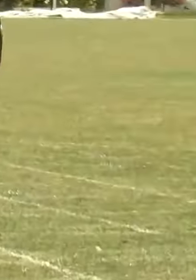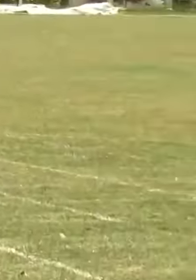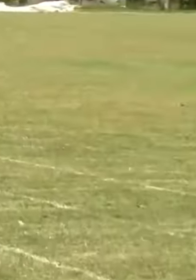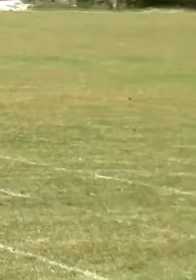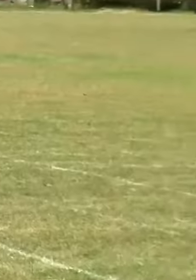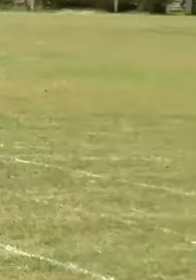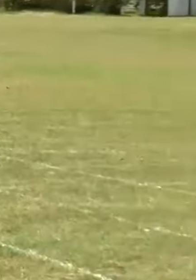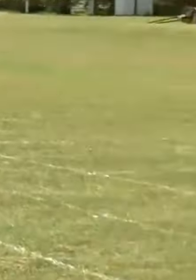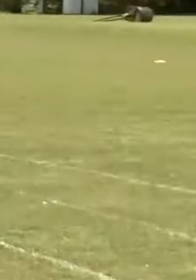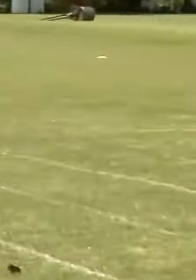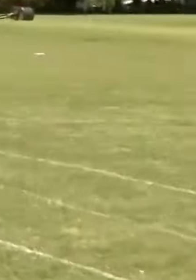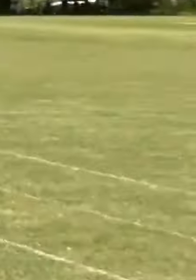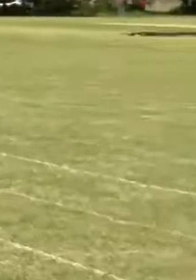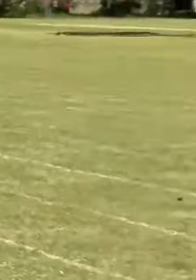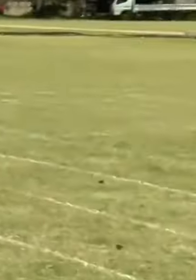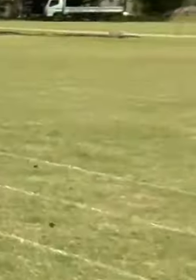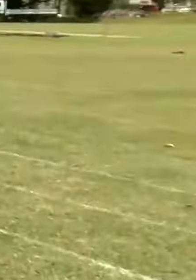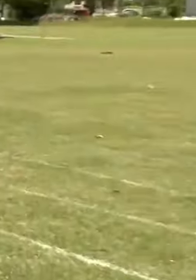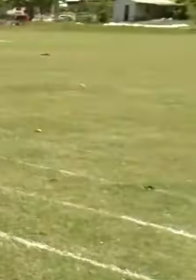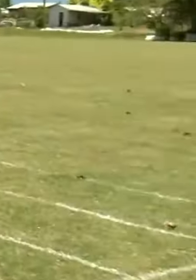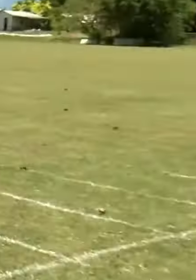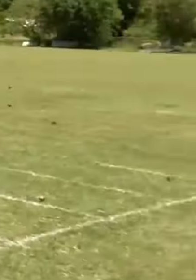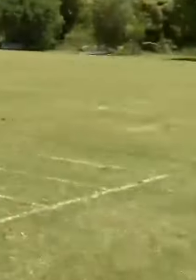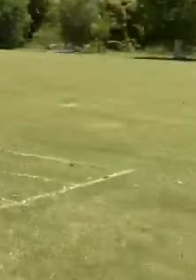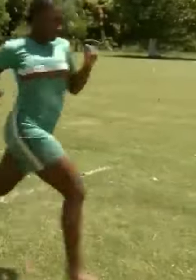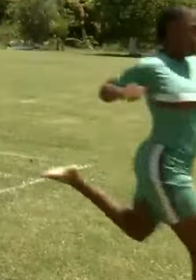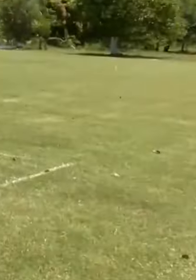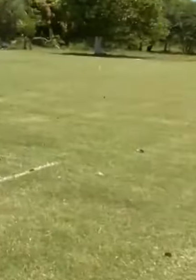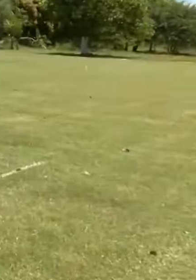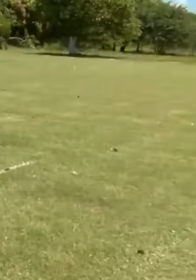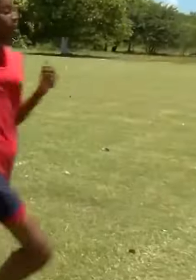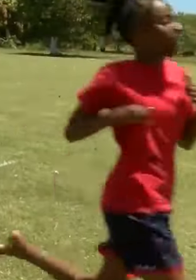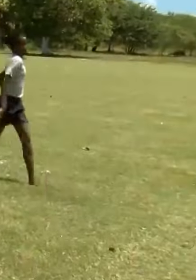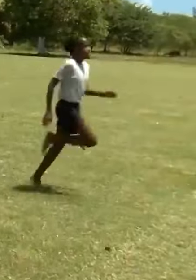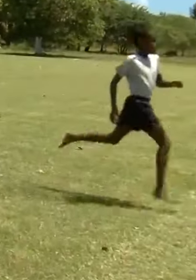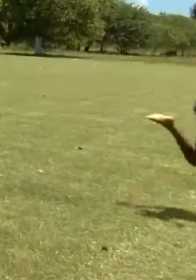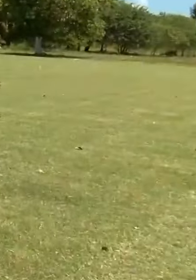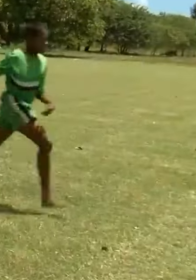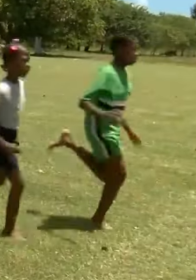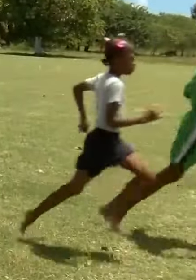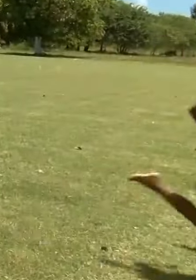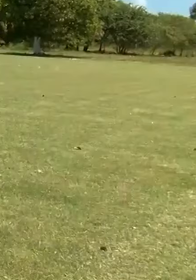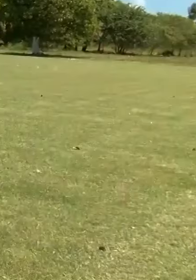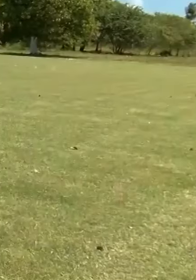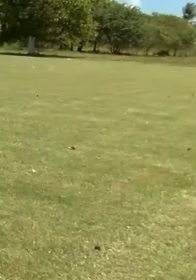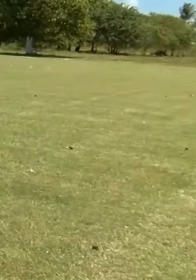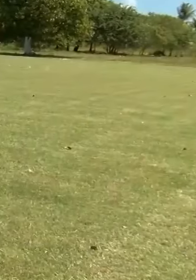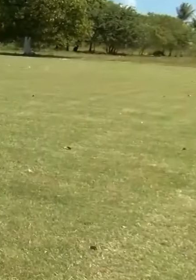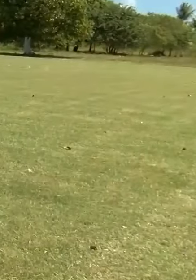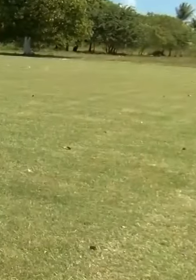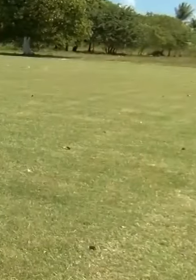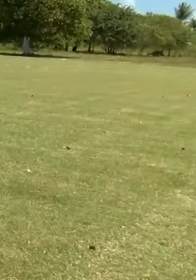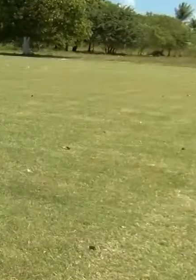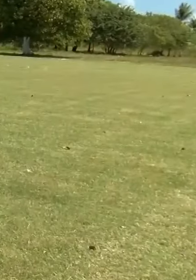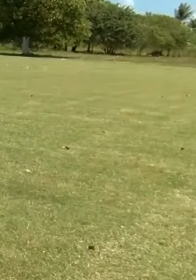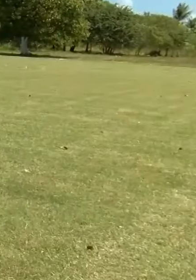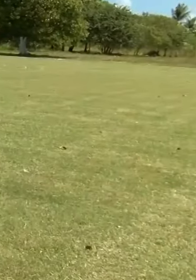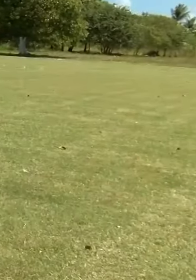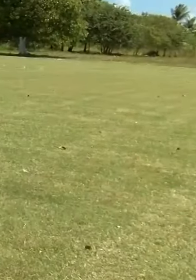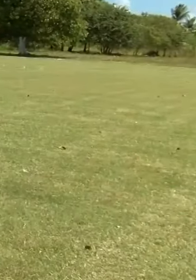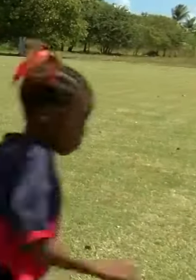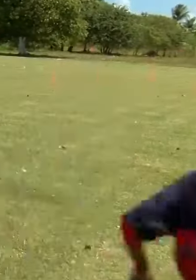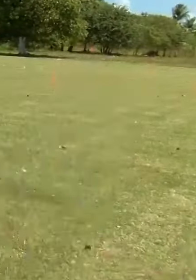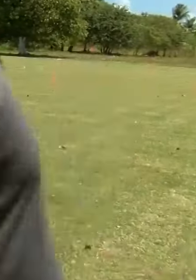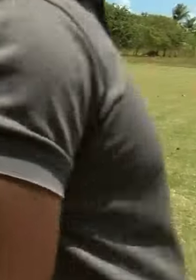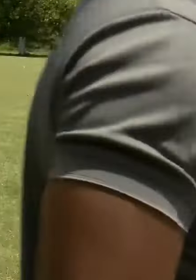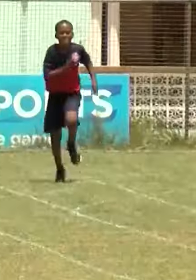and you can ring the bell because it's class dismissed. Shekanya Prescott of Half Moon Fort took the runners-up position with Tiara Bailey of